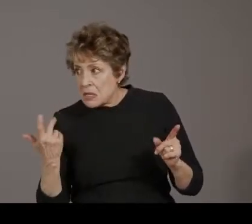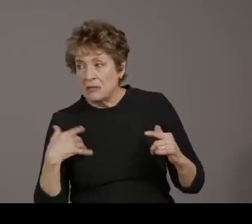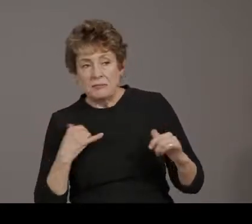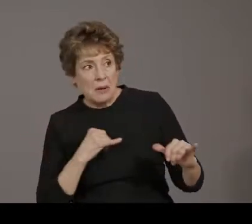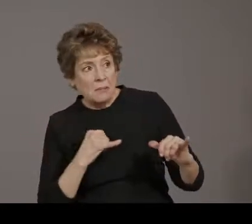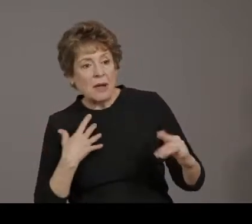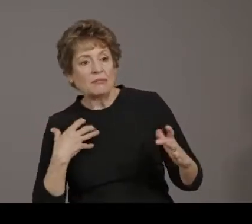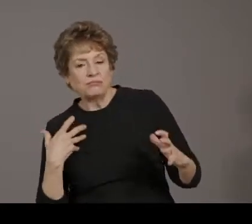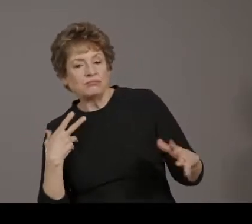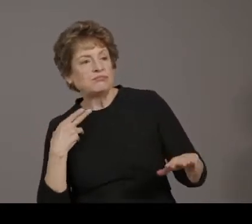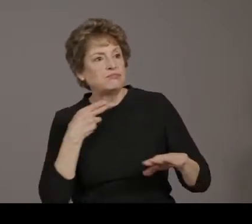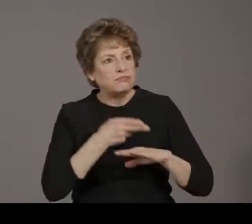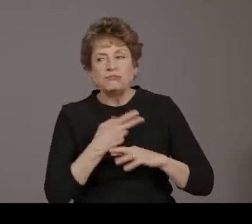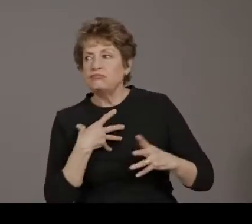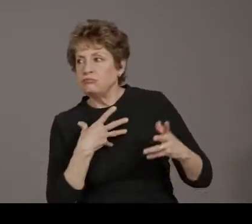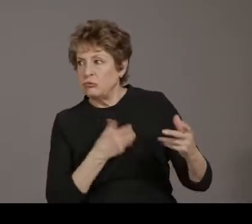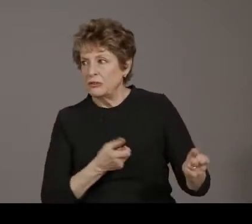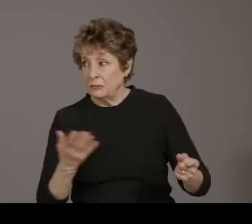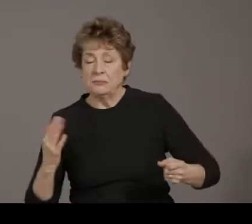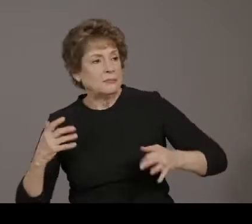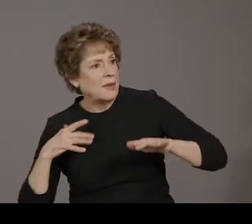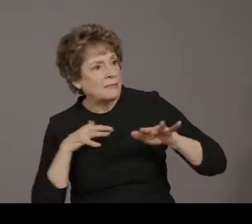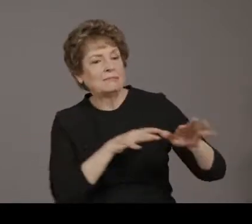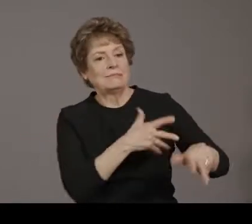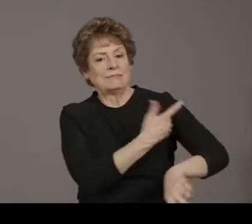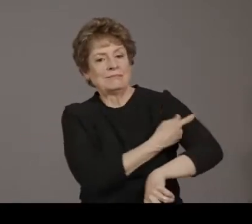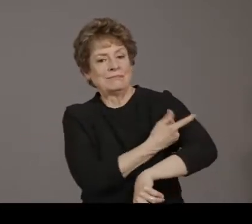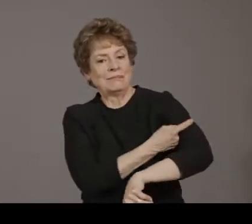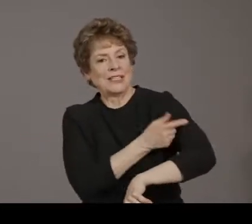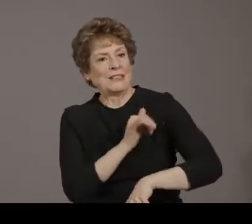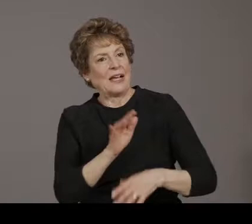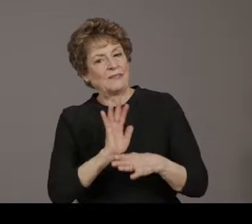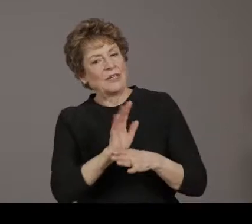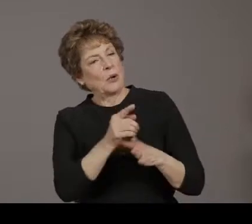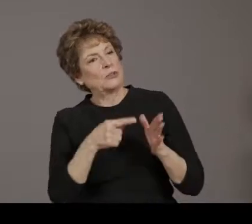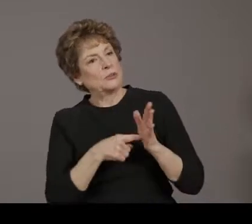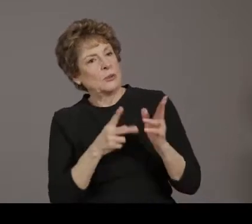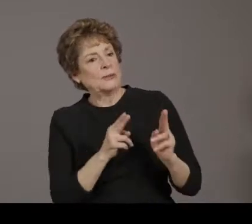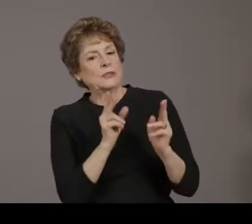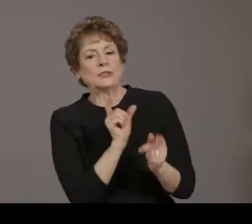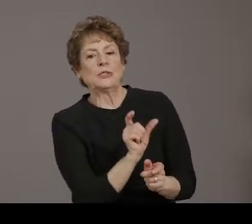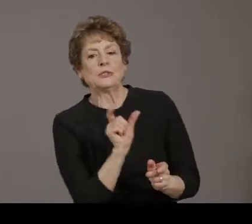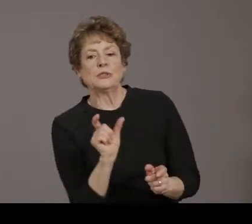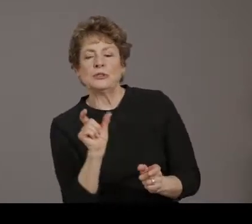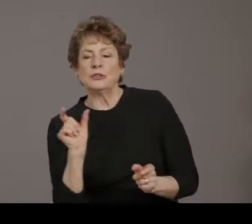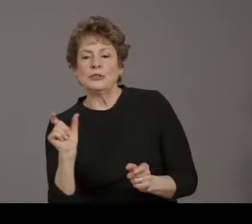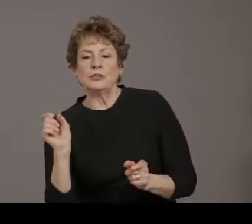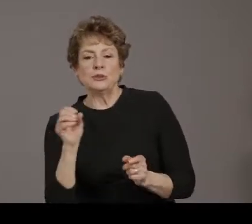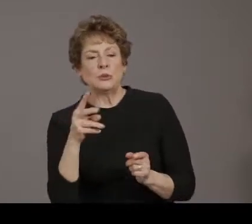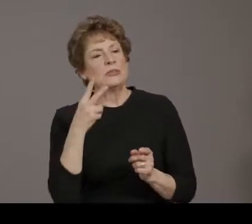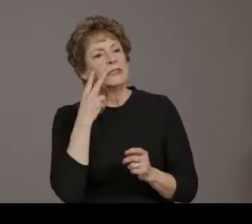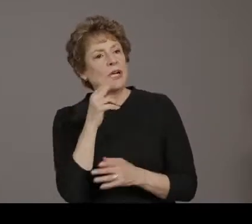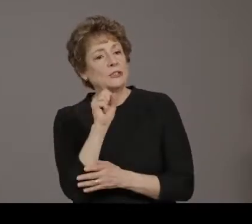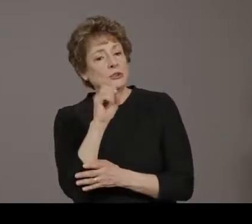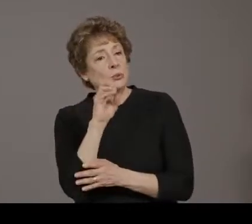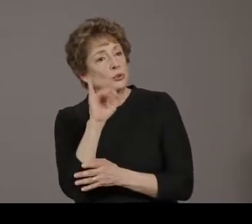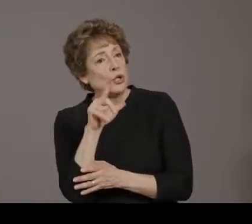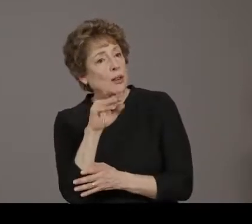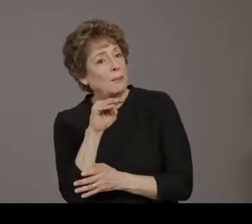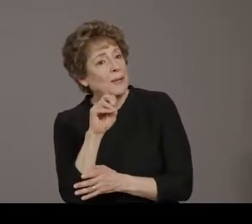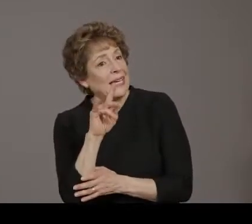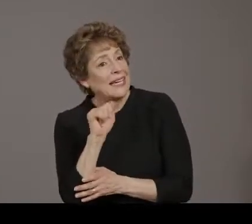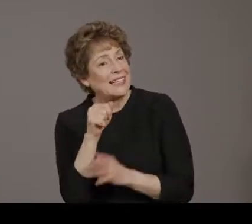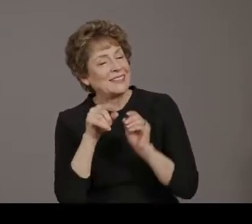our social media and being used through through our campaign. We haven't stepped up the campaign